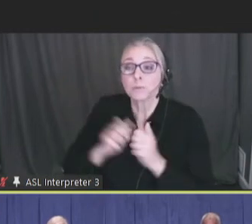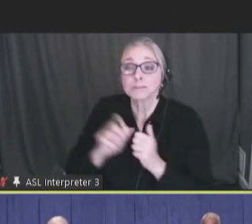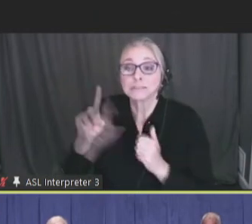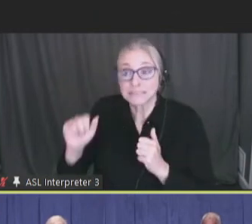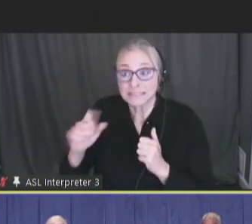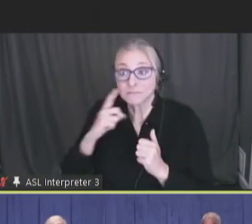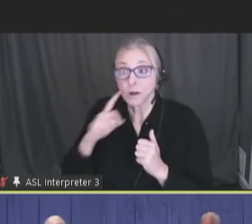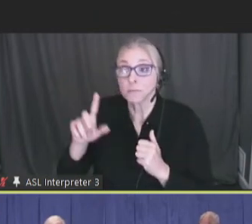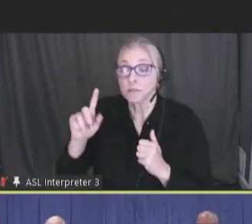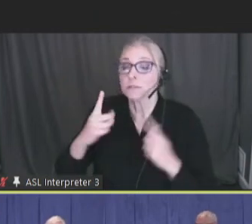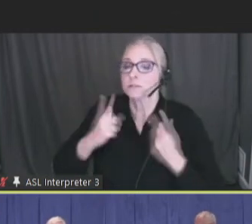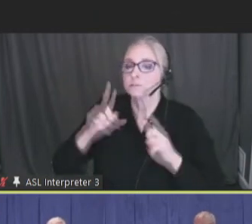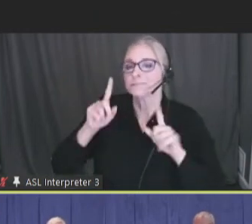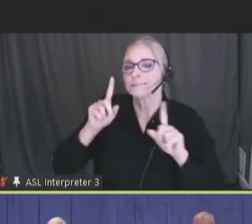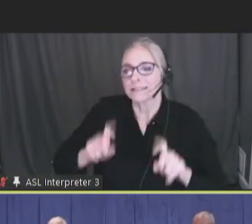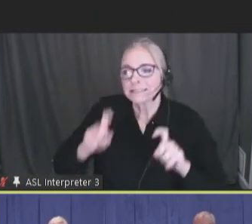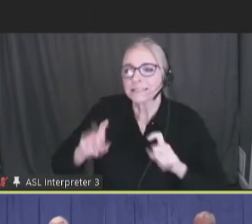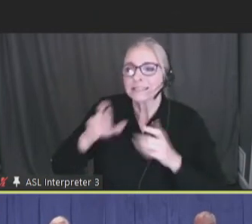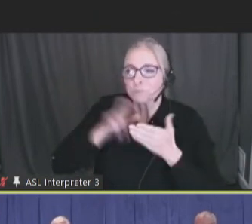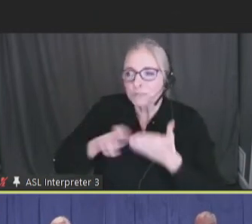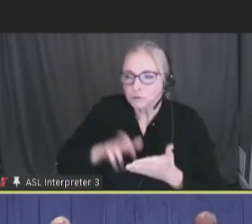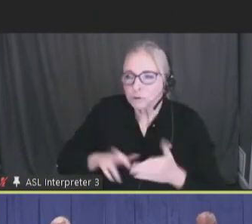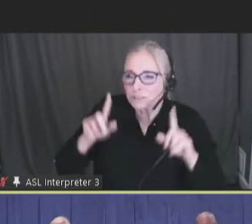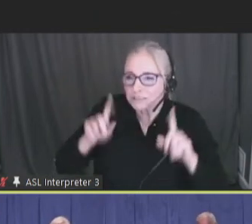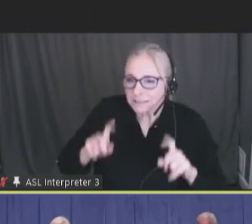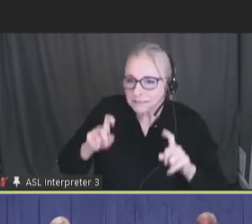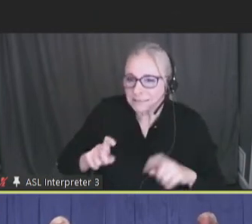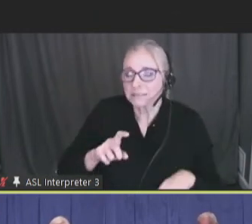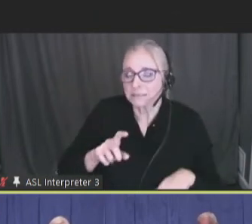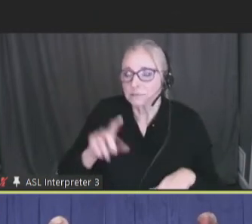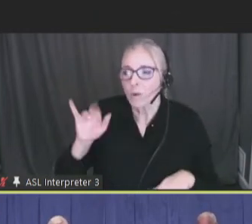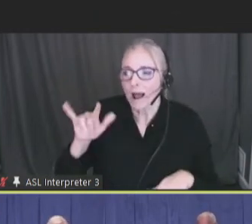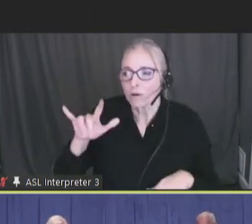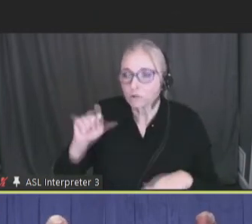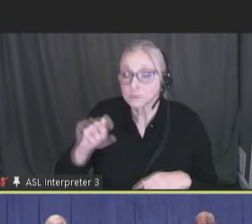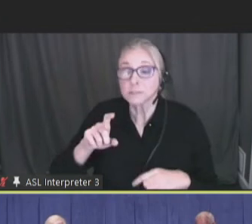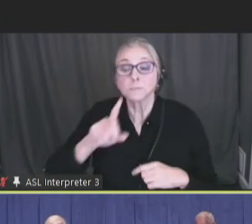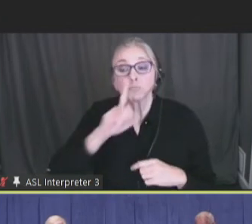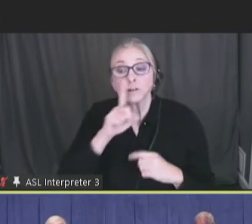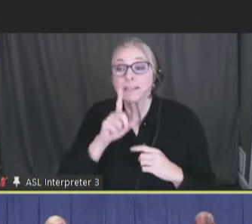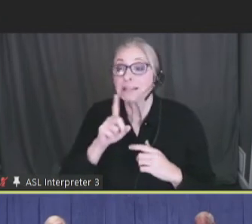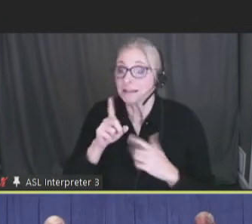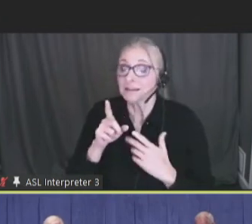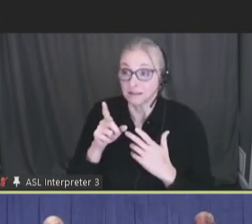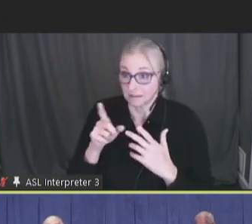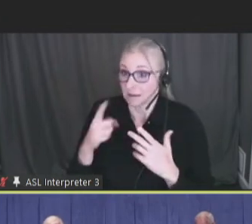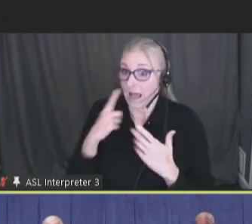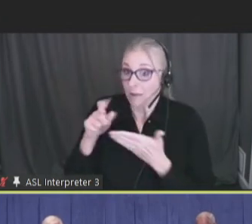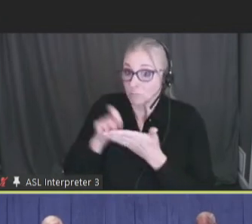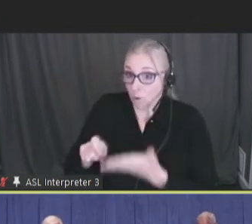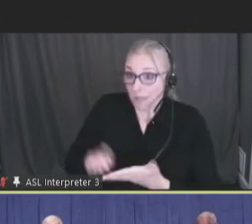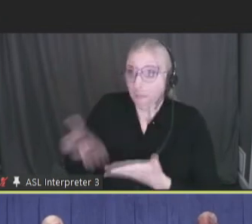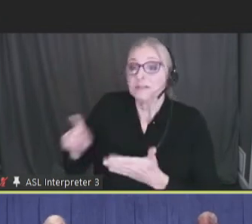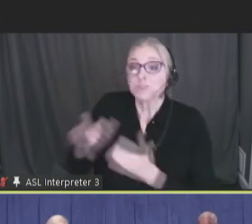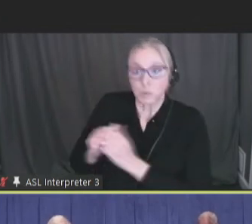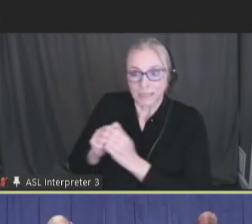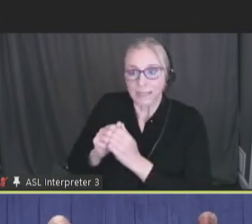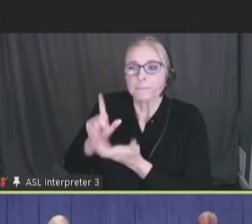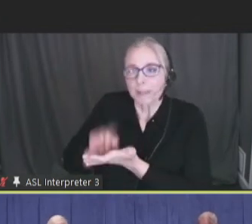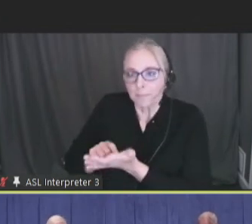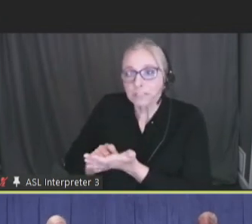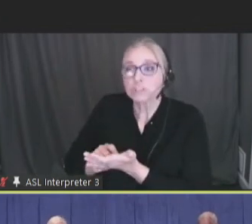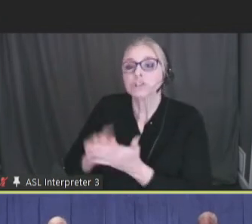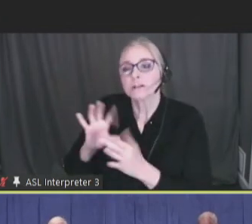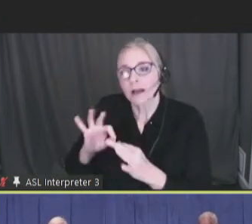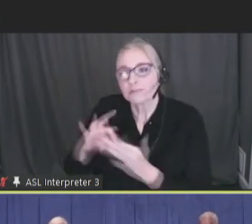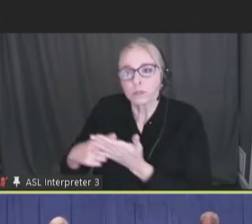trials in general, in particular vaccine trials. This is an issue I've actually written about with my colleagues. We published a commentary in